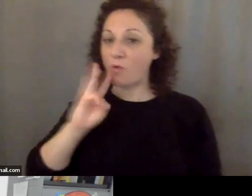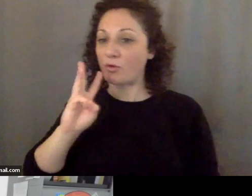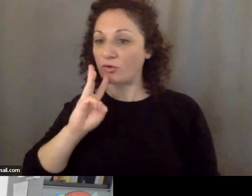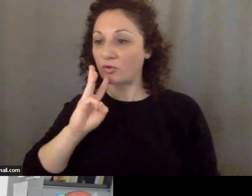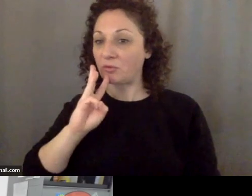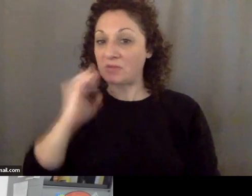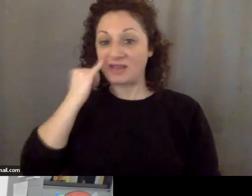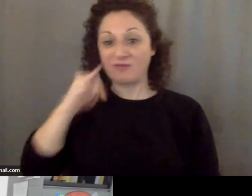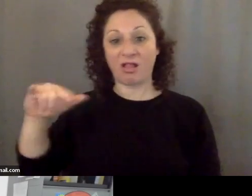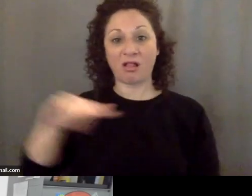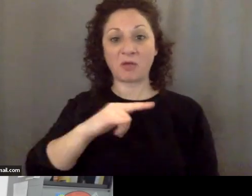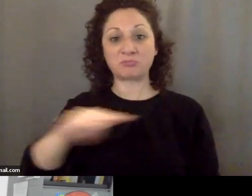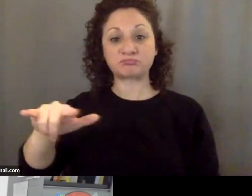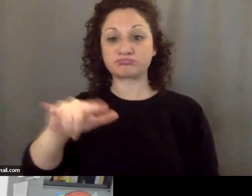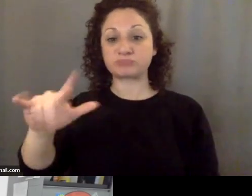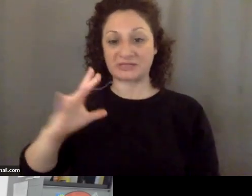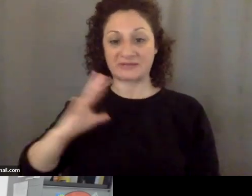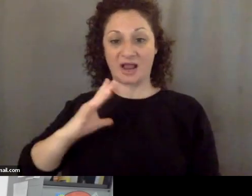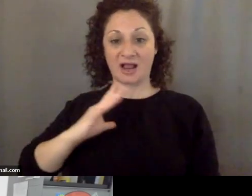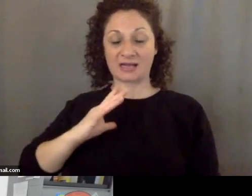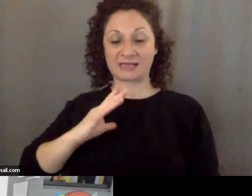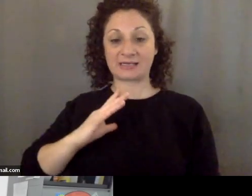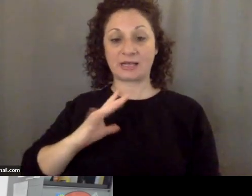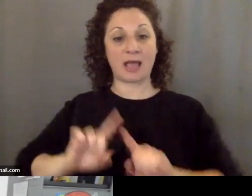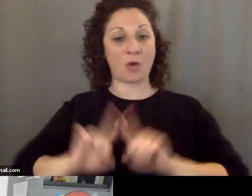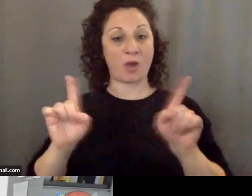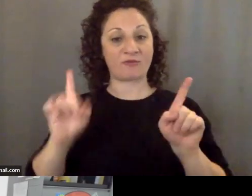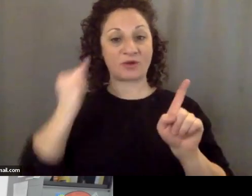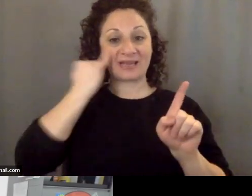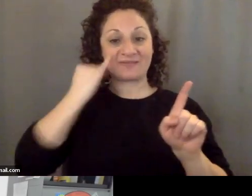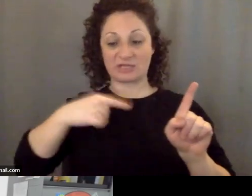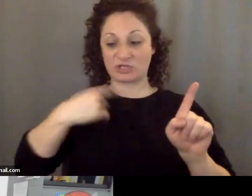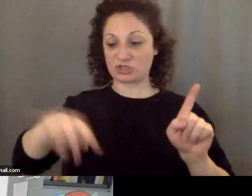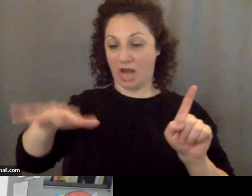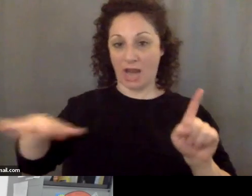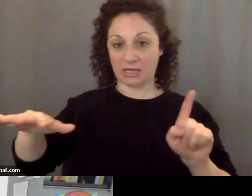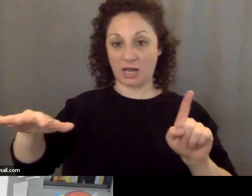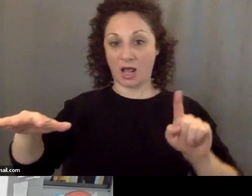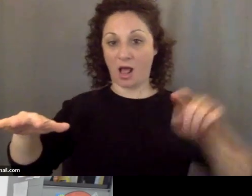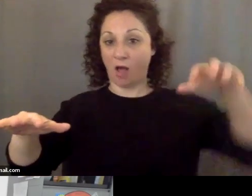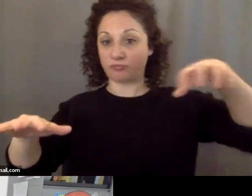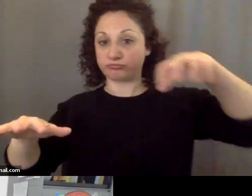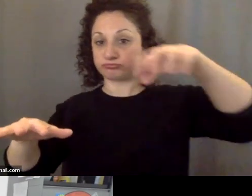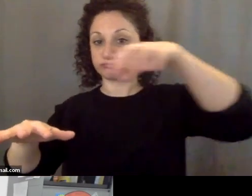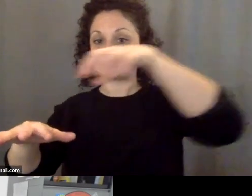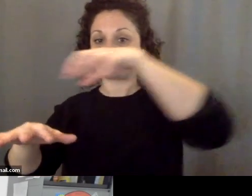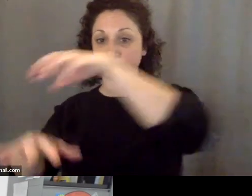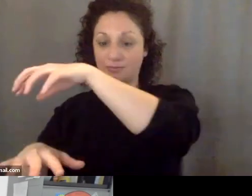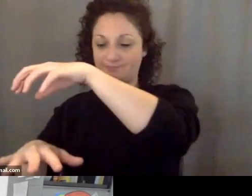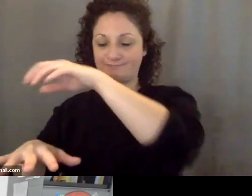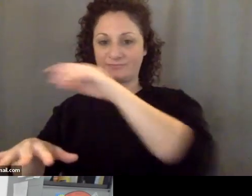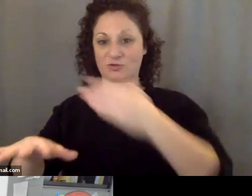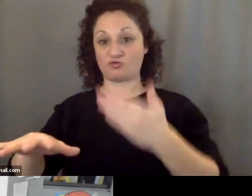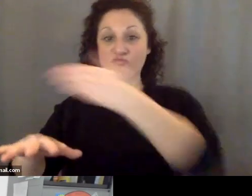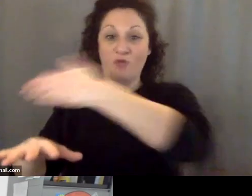If, however, it was sending balloons over China, that would not be okay. But again, why didn't the Chinese say